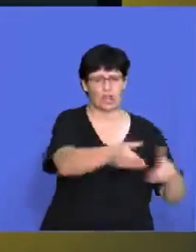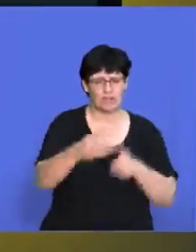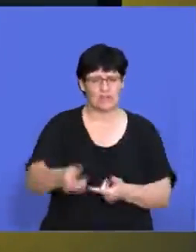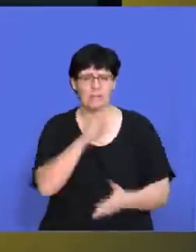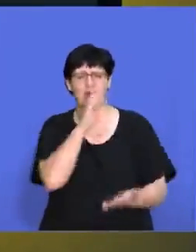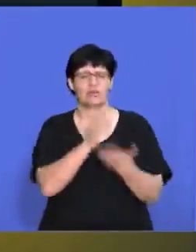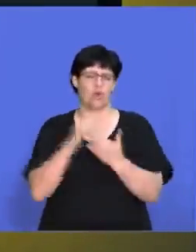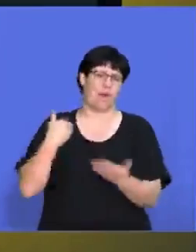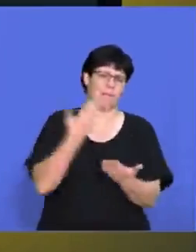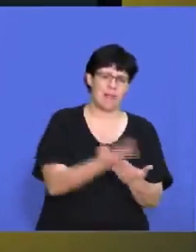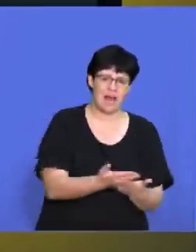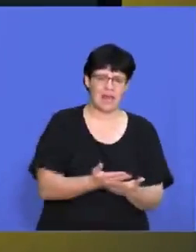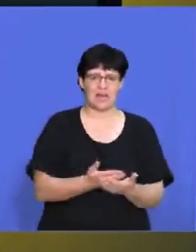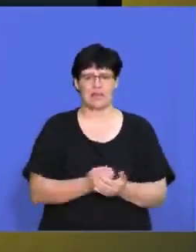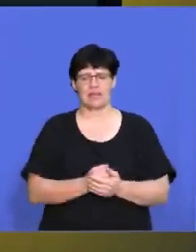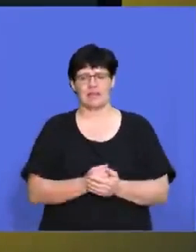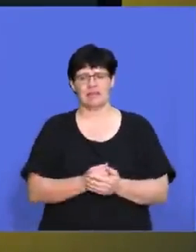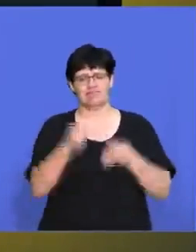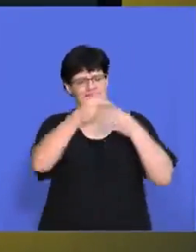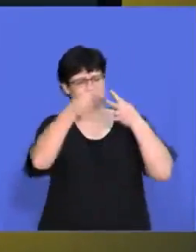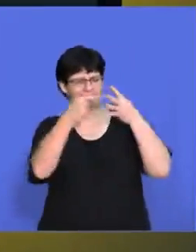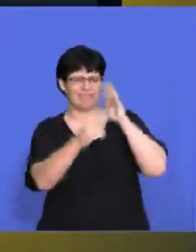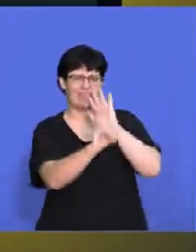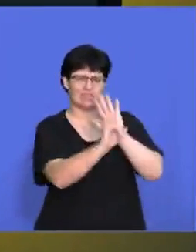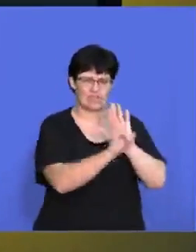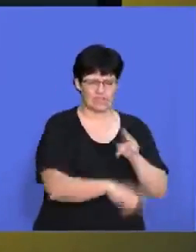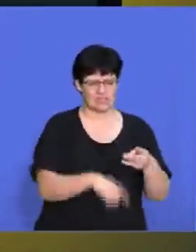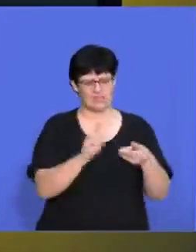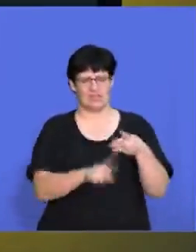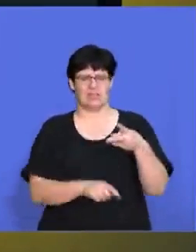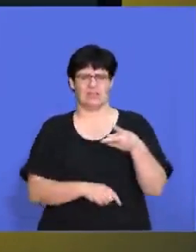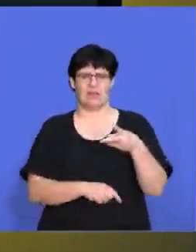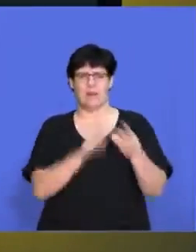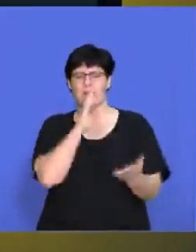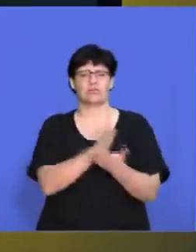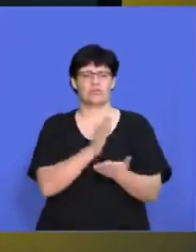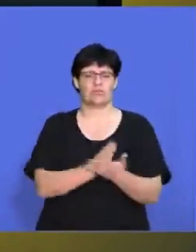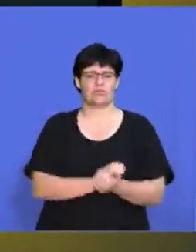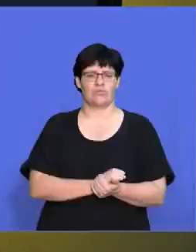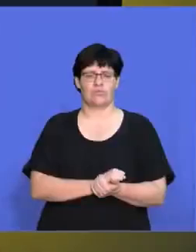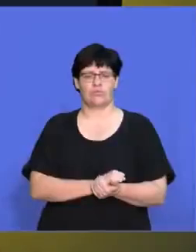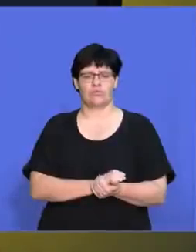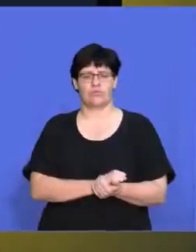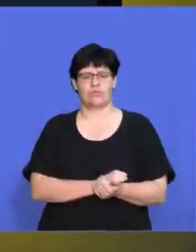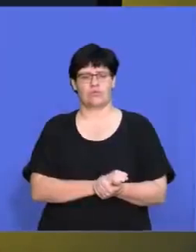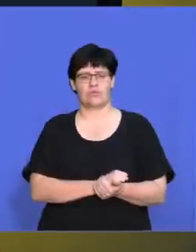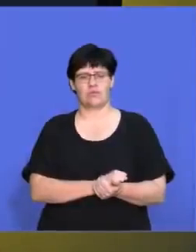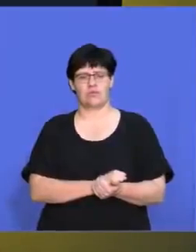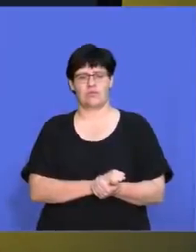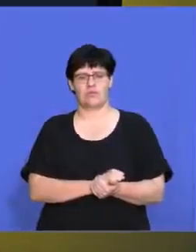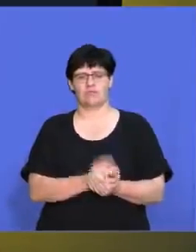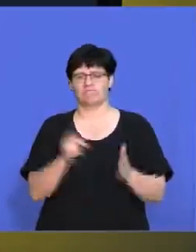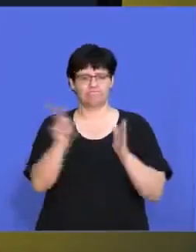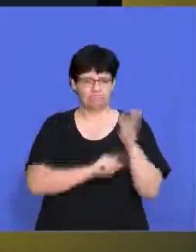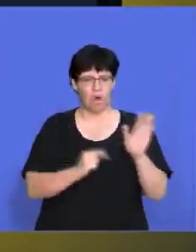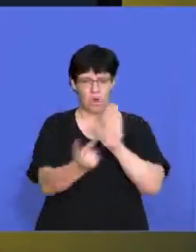you apply to, to certain institutions. You've got to make sure that you, you aren't falling foul of, of